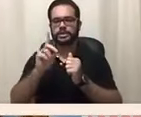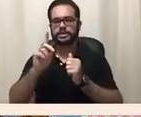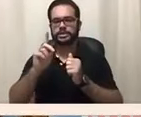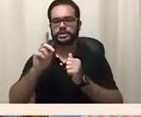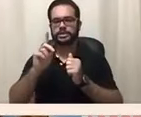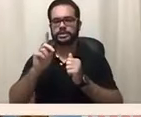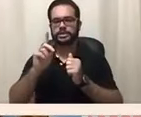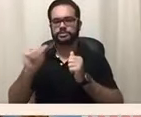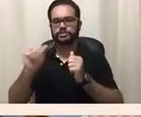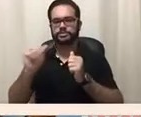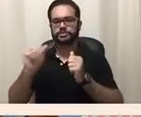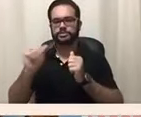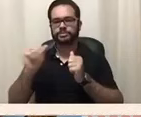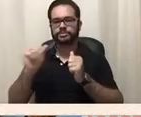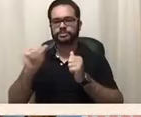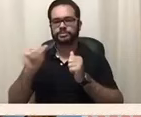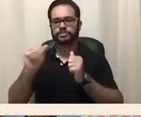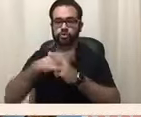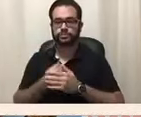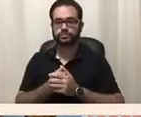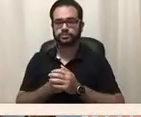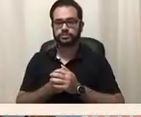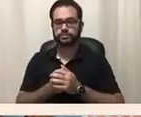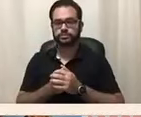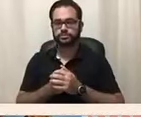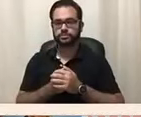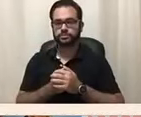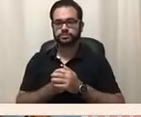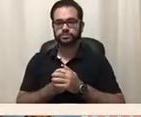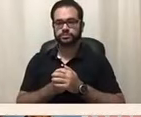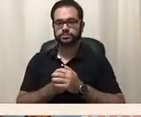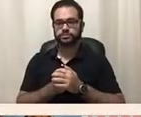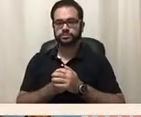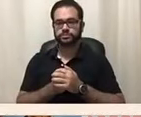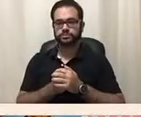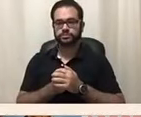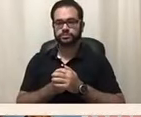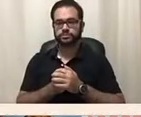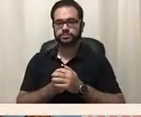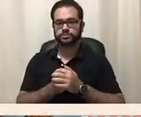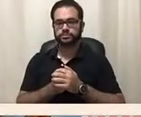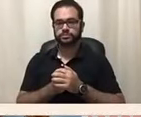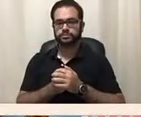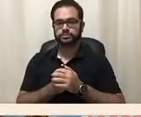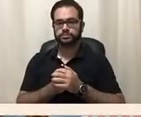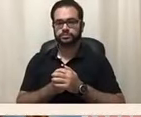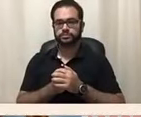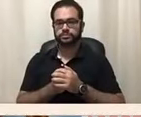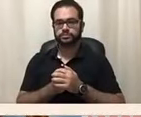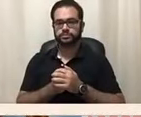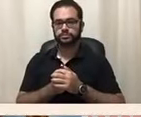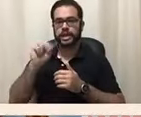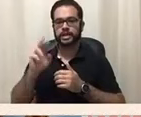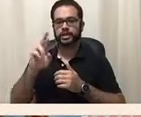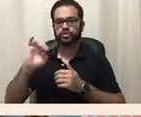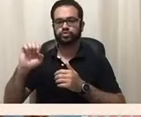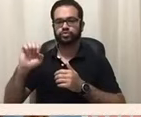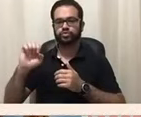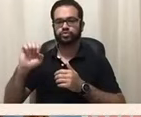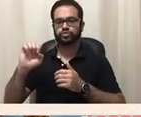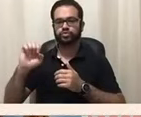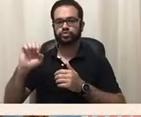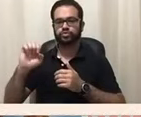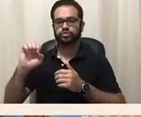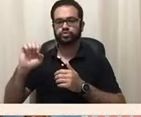the association organization of disabilities in 1982 the mission is to expand the participation